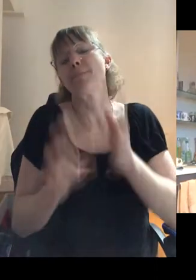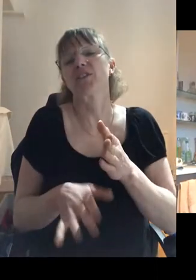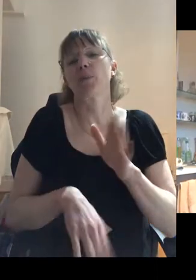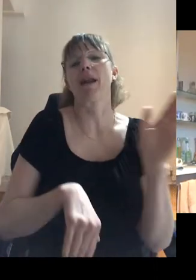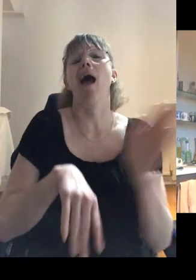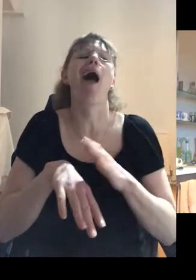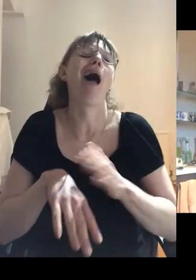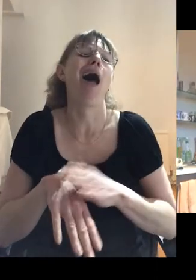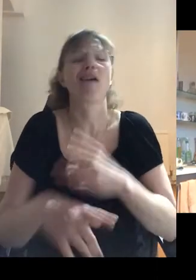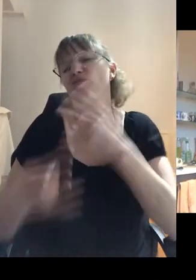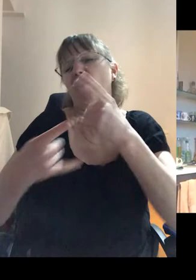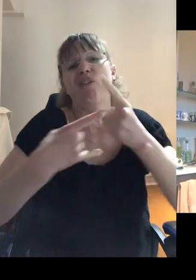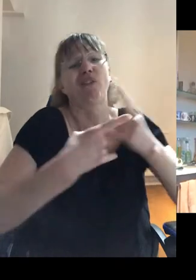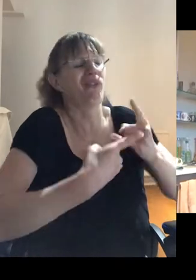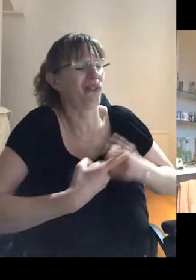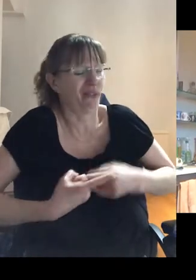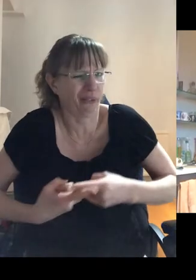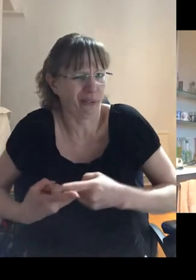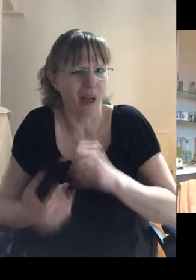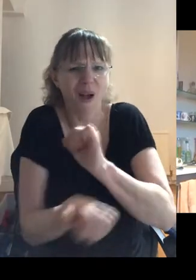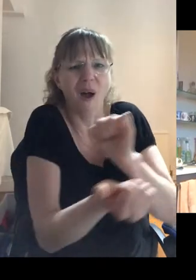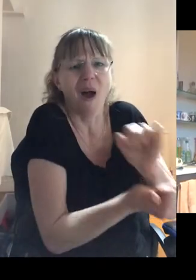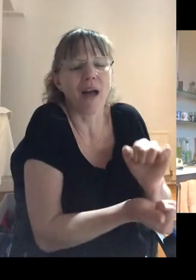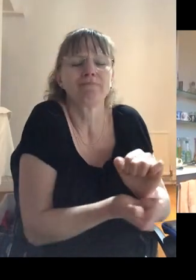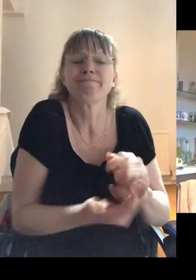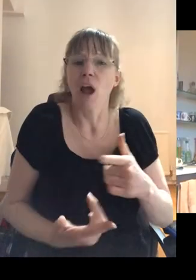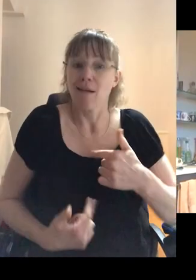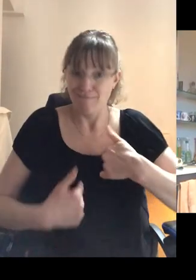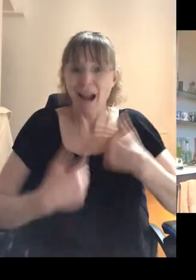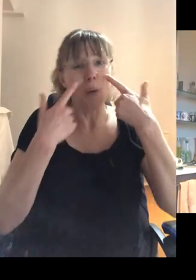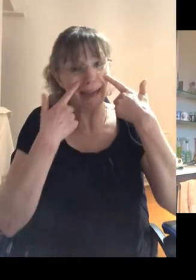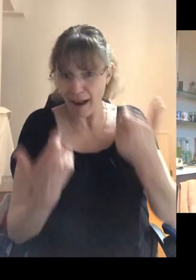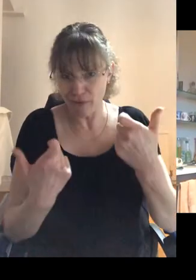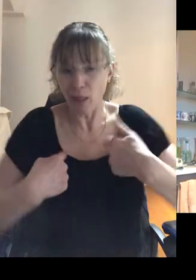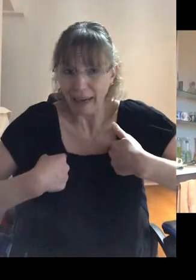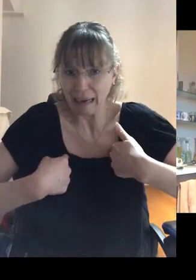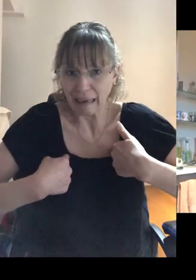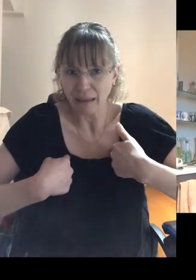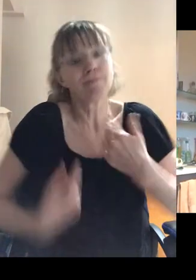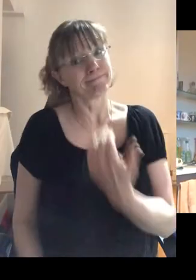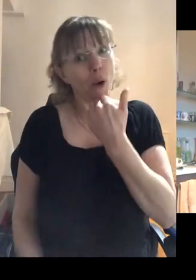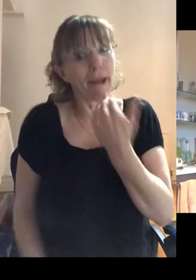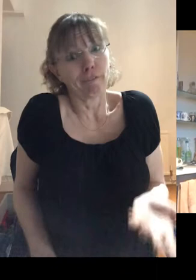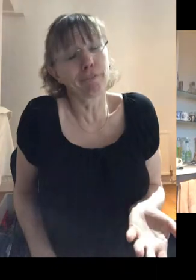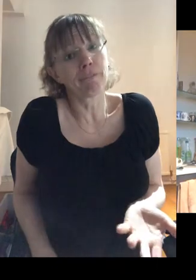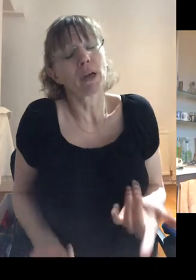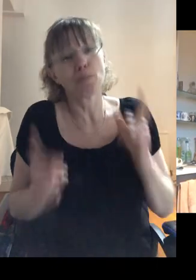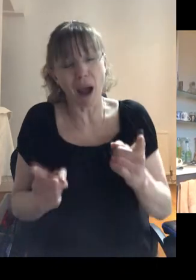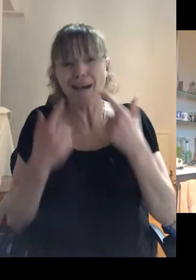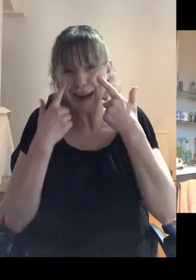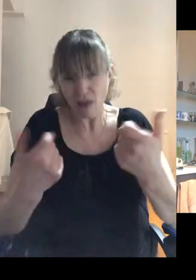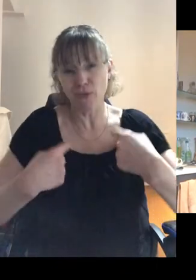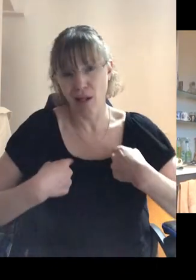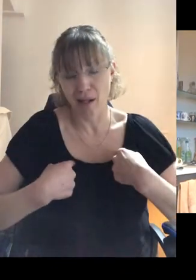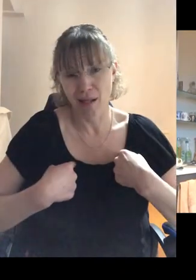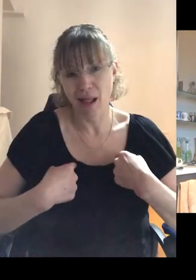over the place with everyone, you know? Uh, and I was so damn careful, not enough clearly, but you know, it,